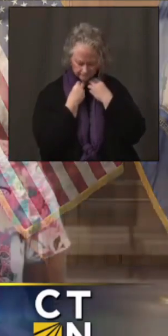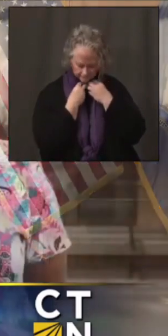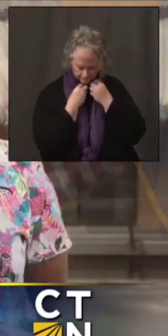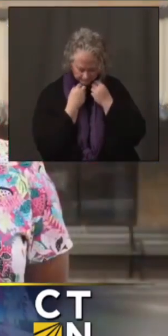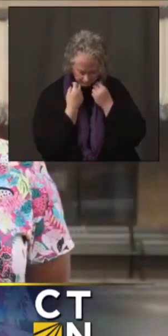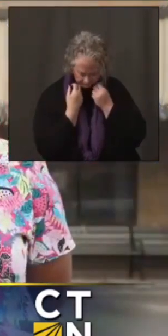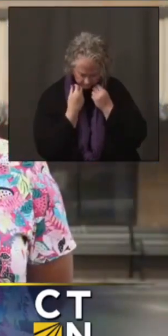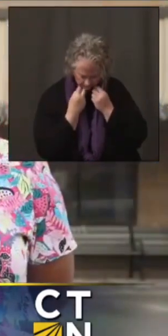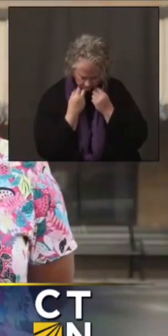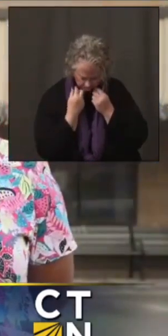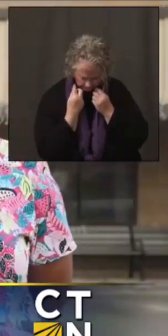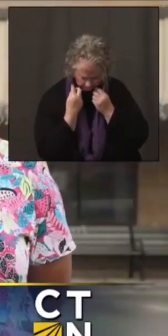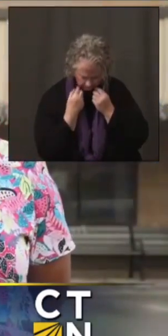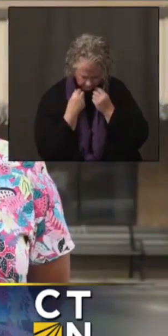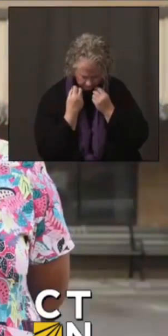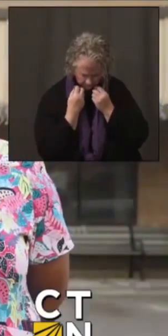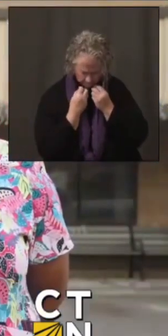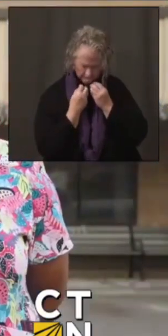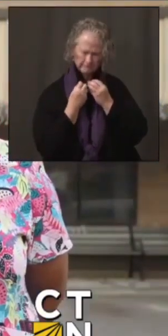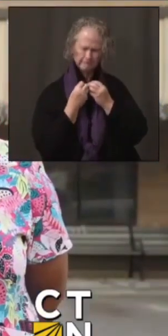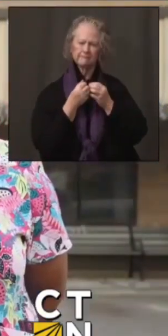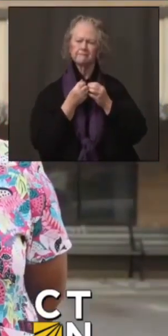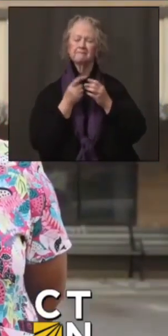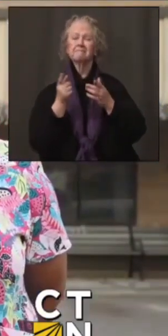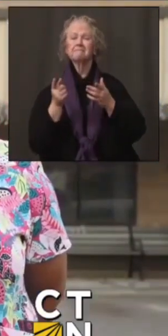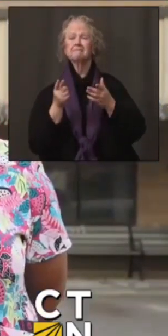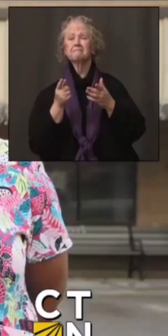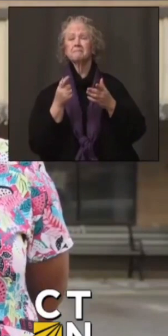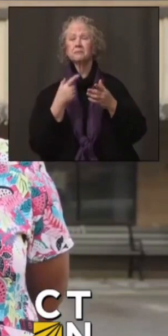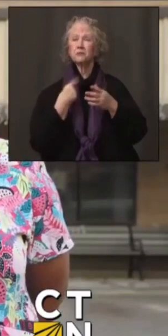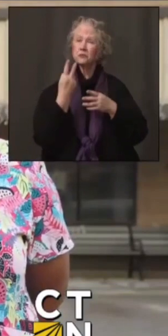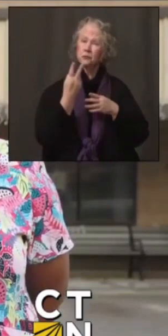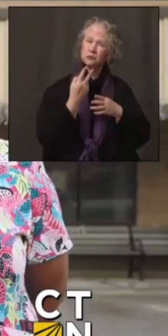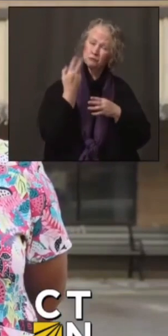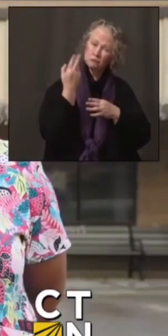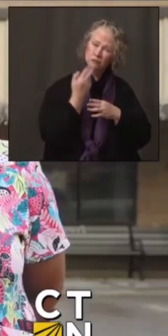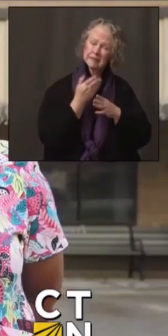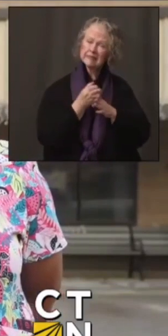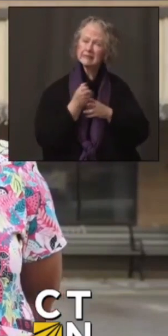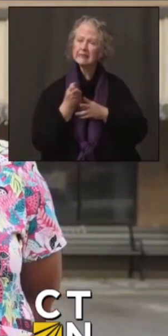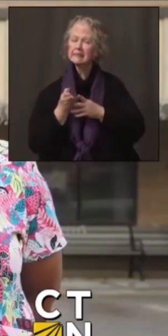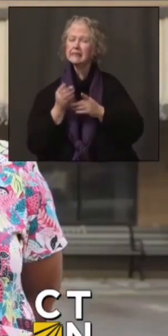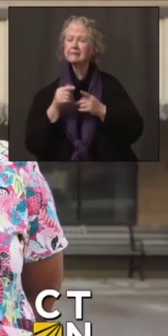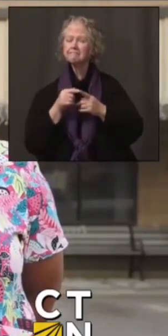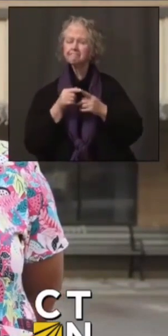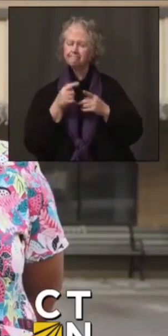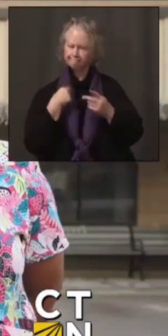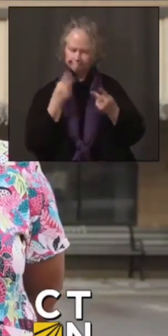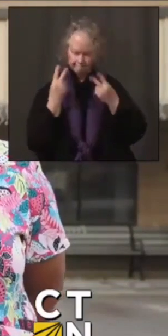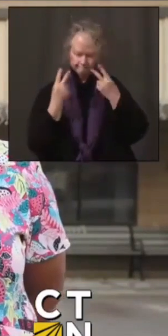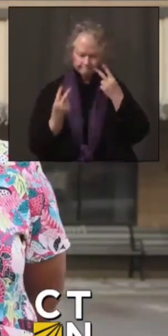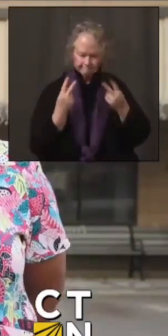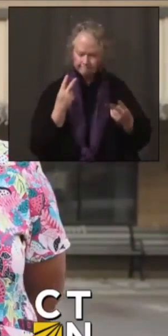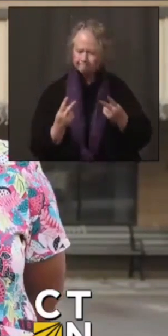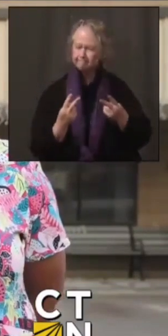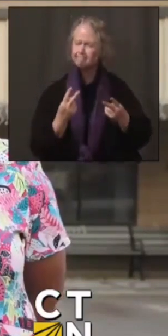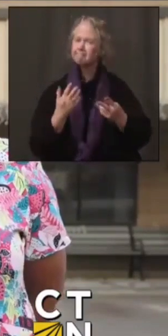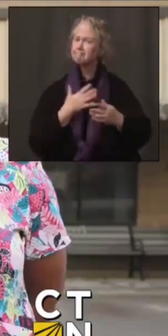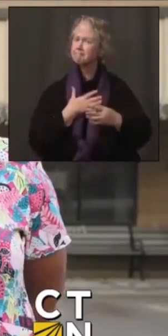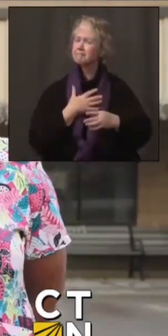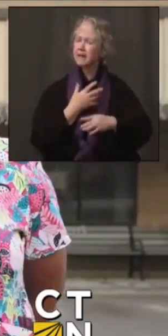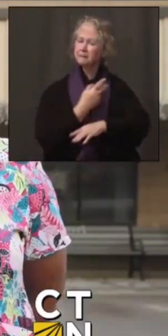For a lot of reasons, but my two main reasons is I saw a lot of my patients died. A lot.